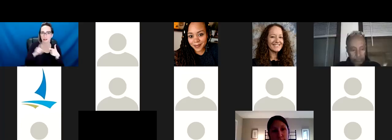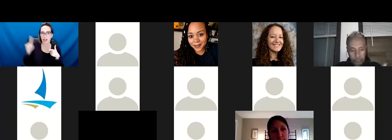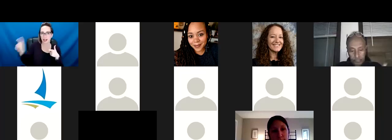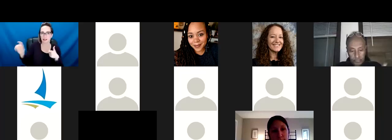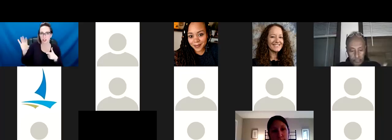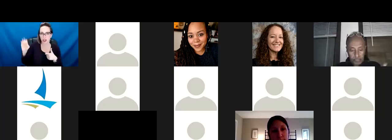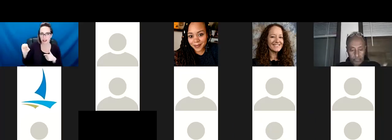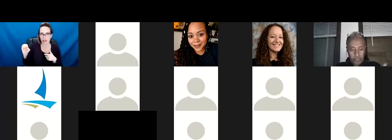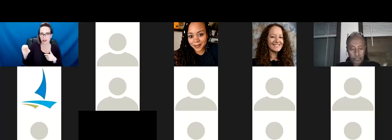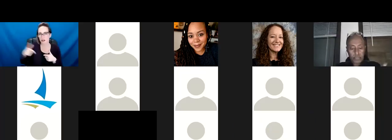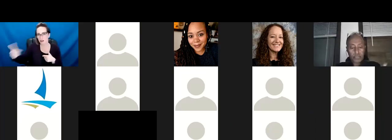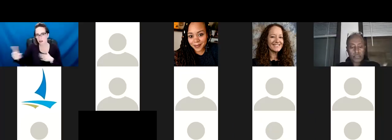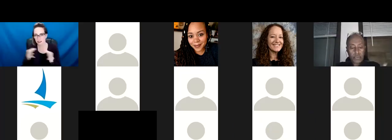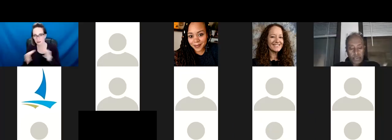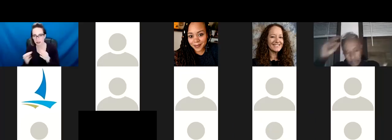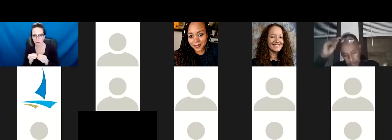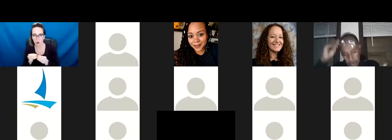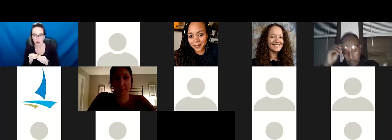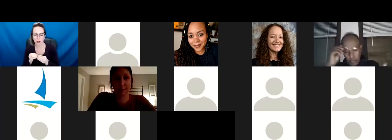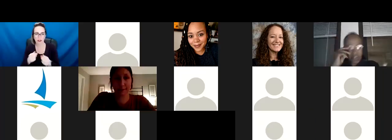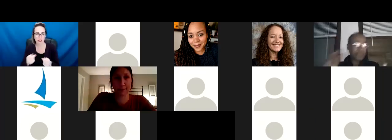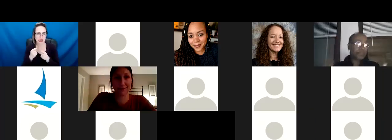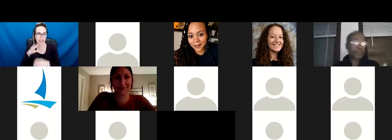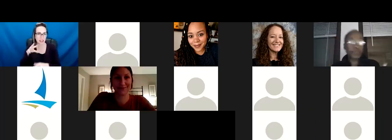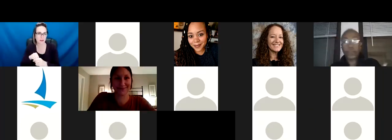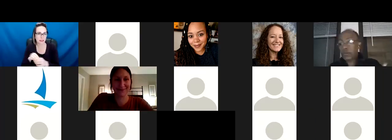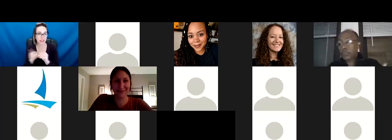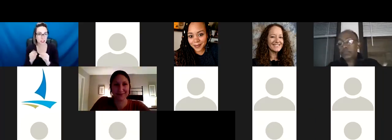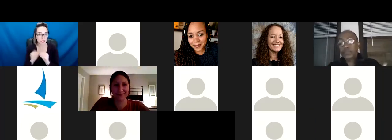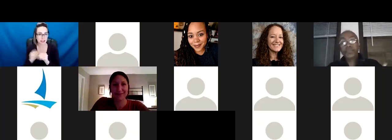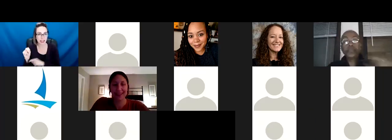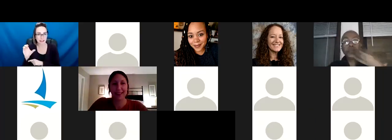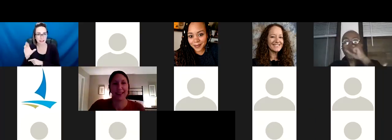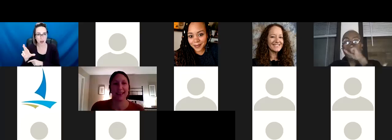about the engagement sessions that NCR led on this project. Thank you.